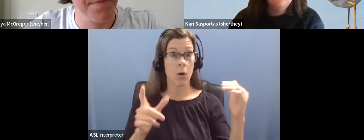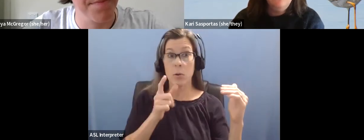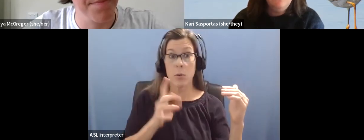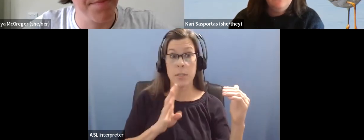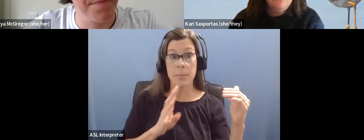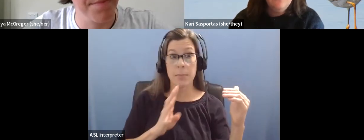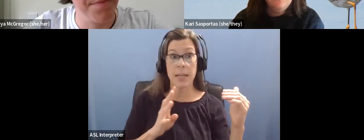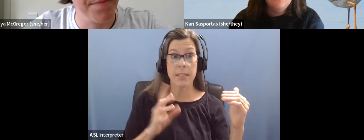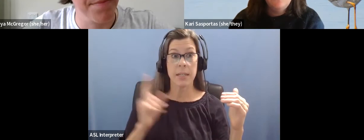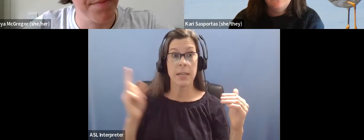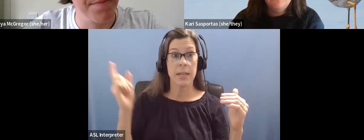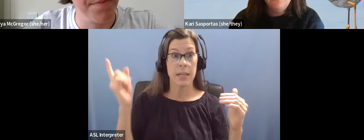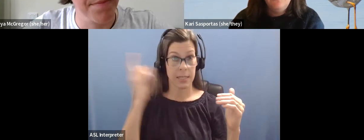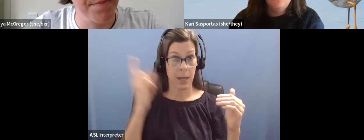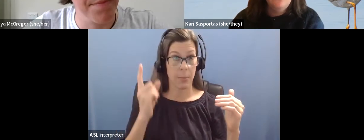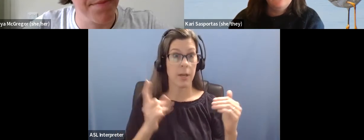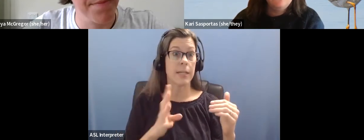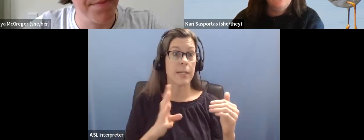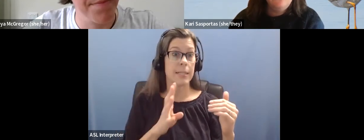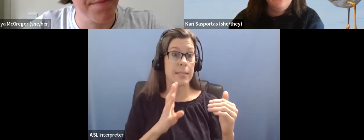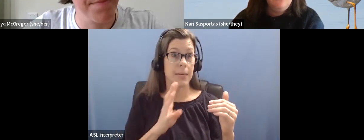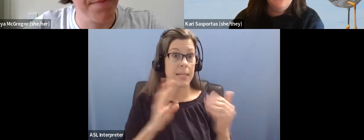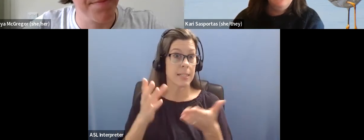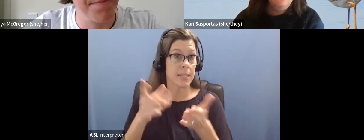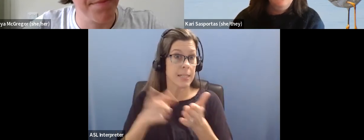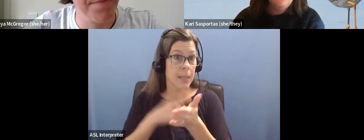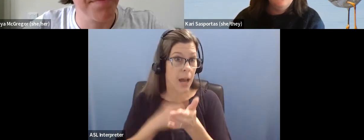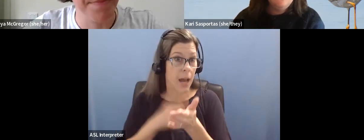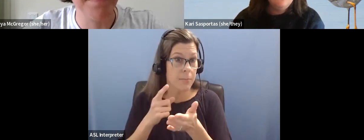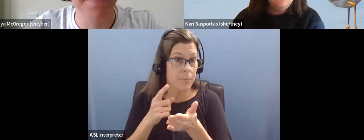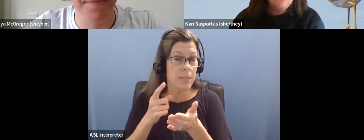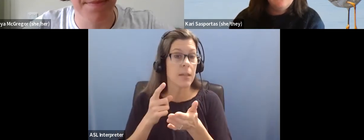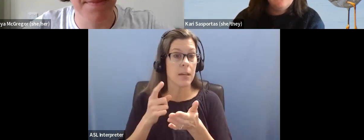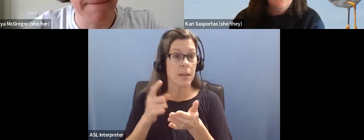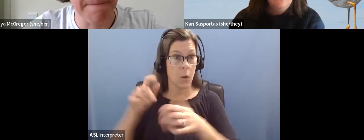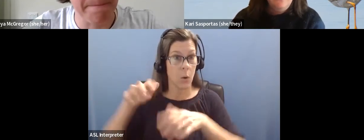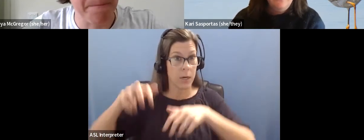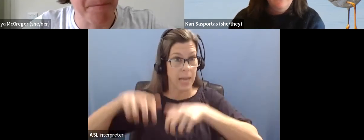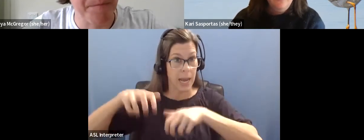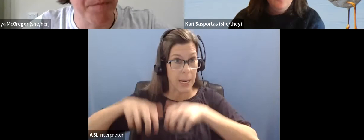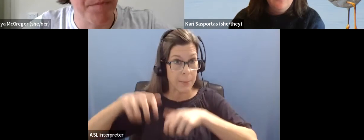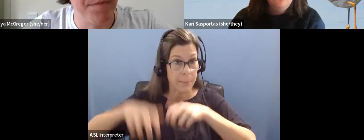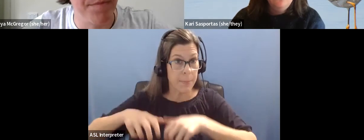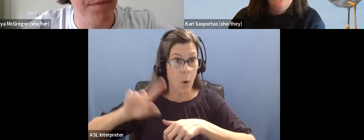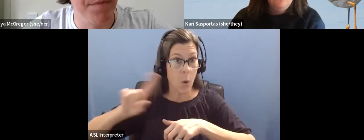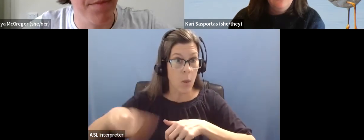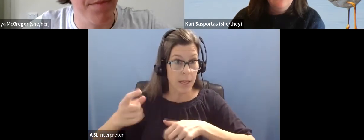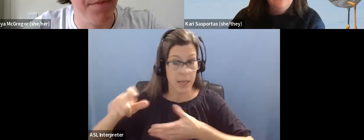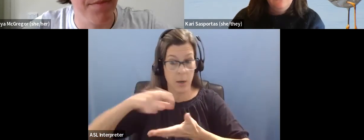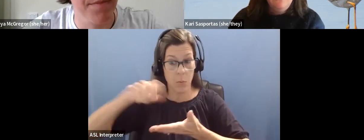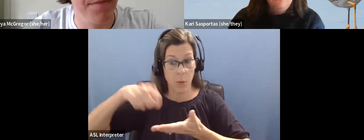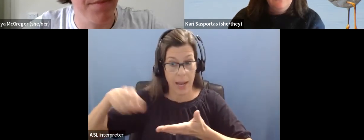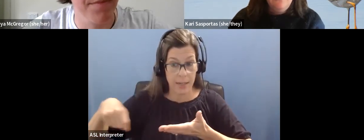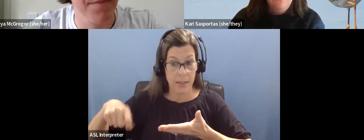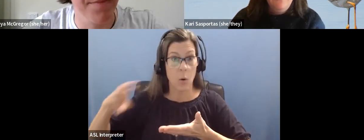selectively mute and only speaks part of the time, or whether it's someone typing or using text, um, we do communicate.